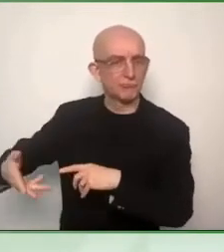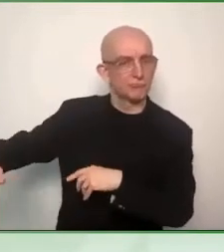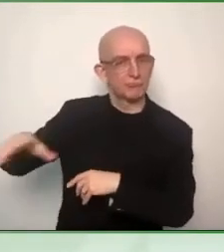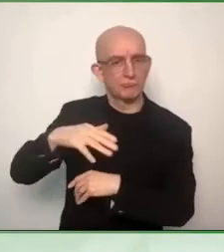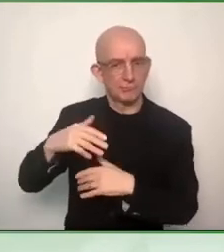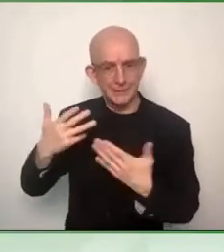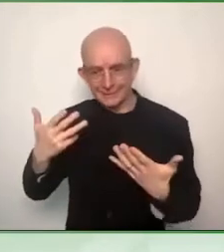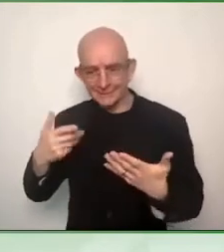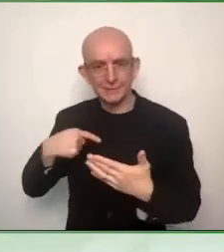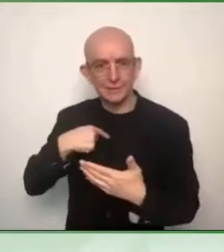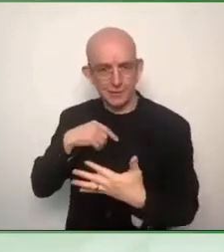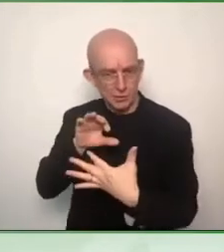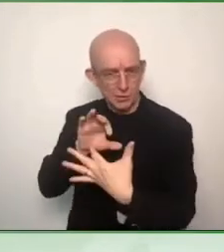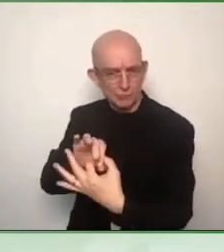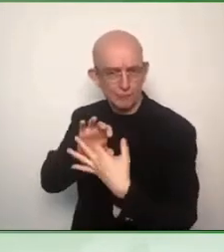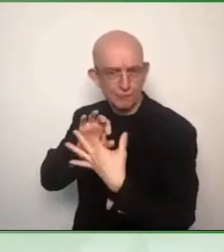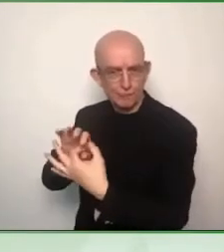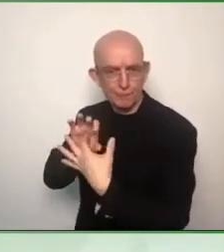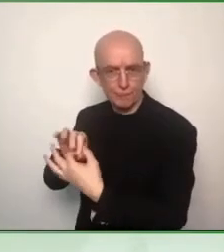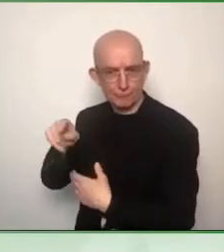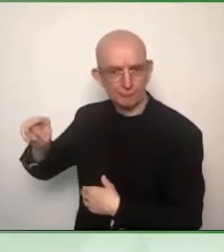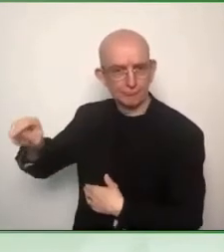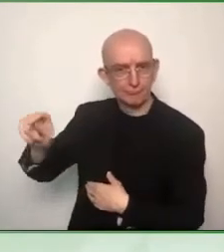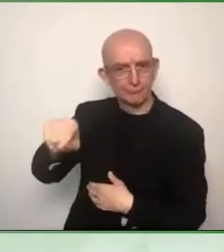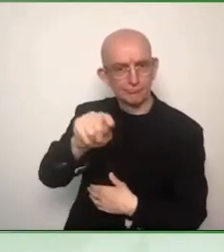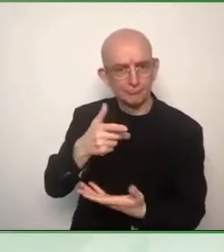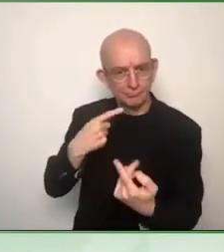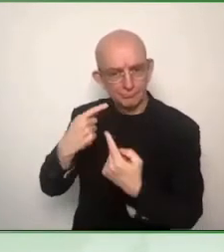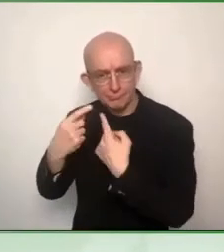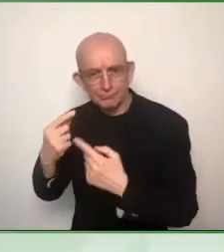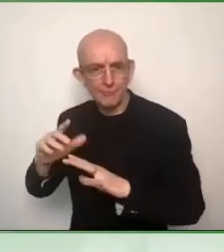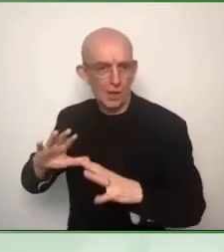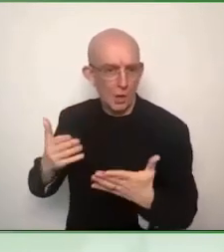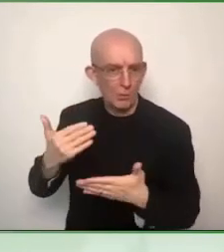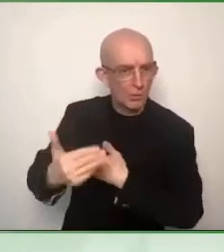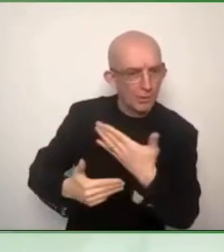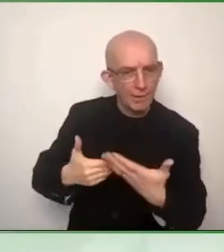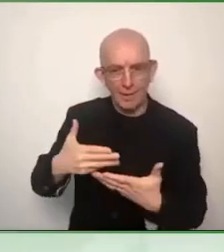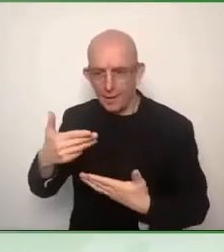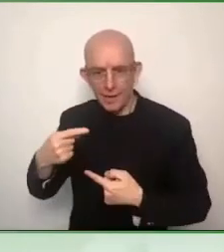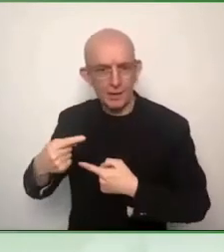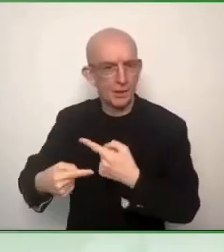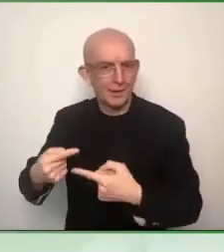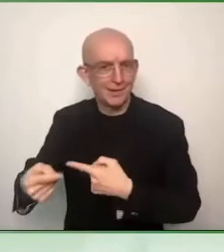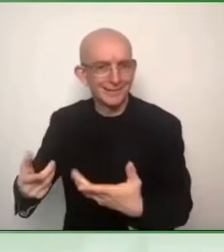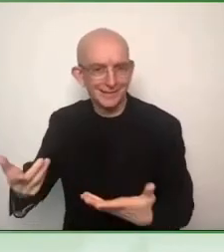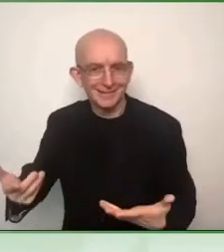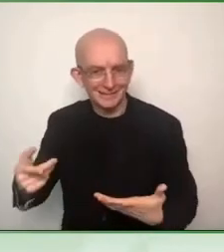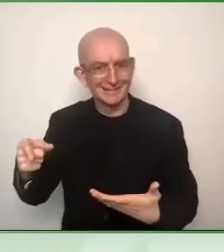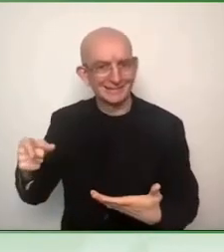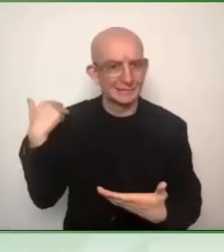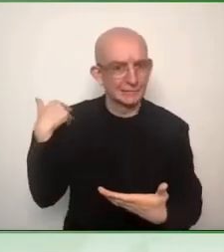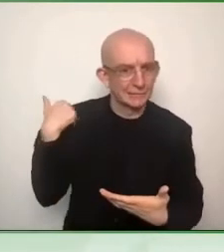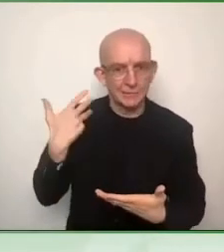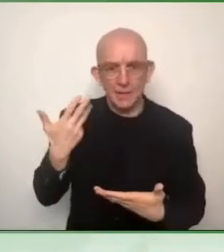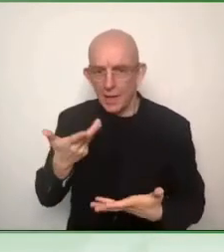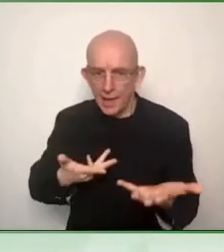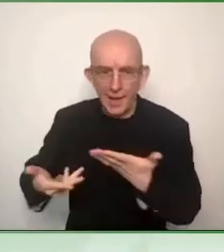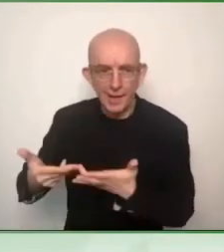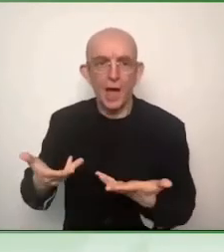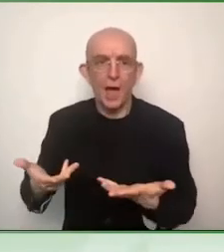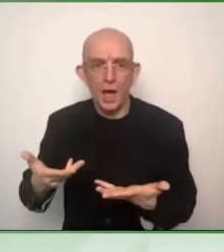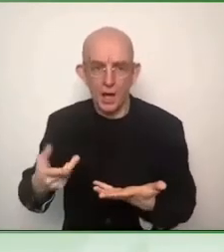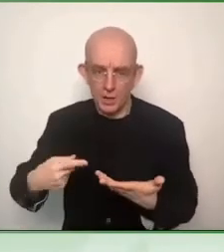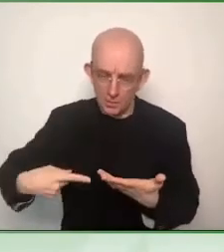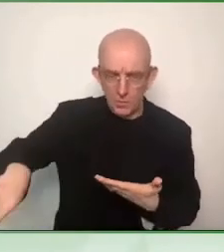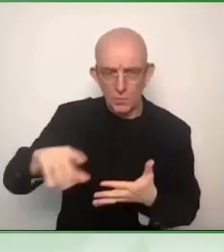intelligence to be brought into this process because the repercussion, the impact that the